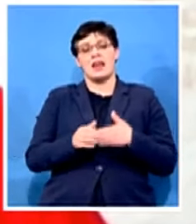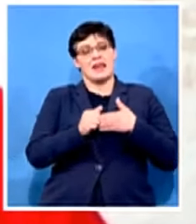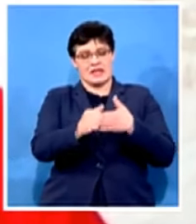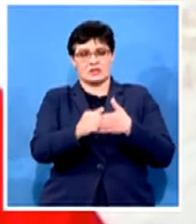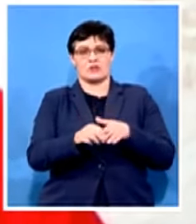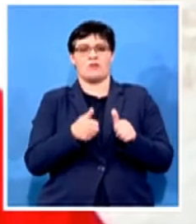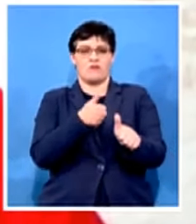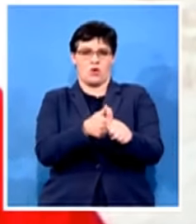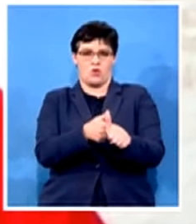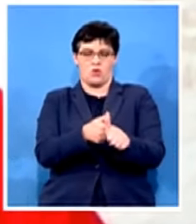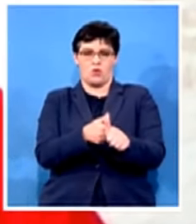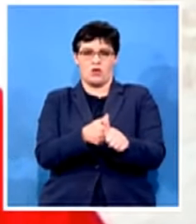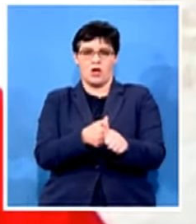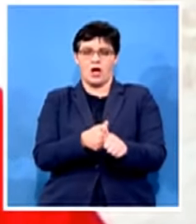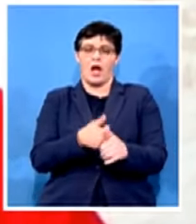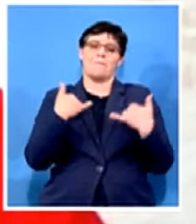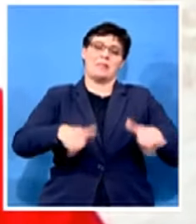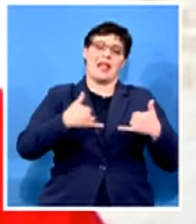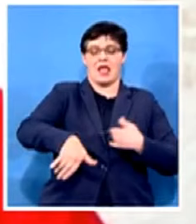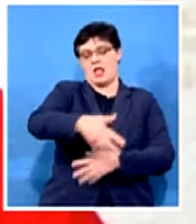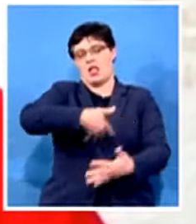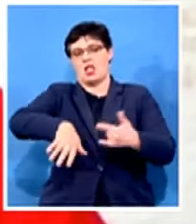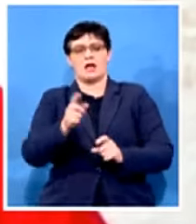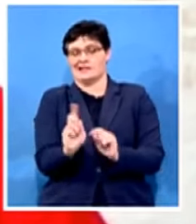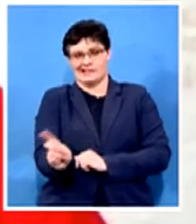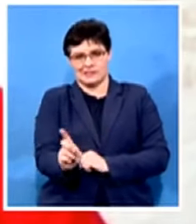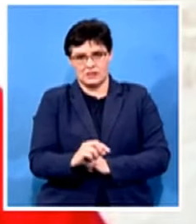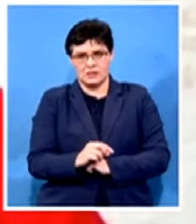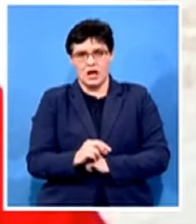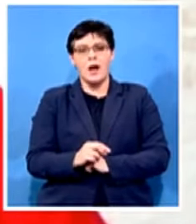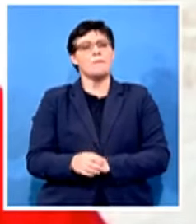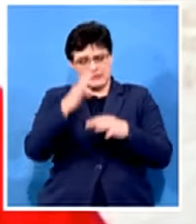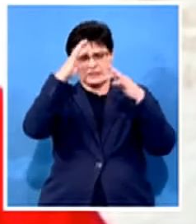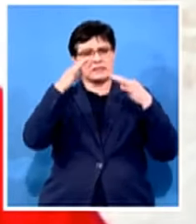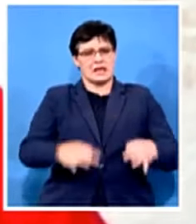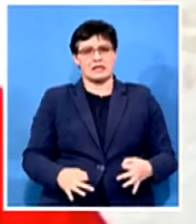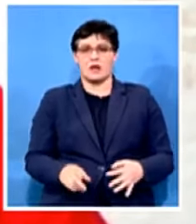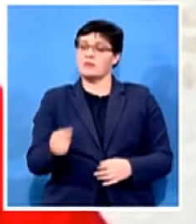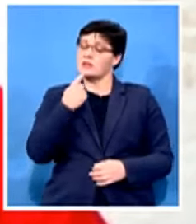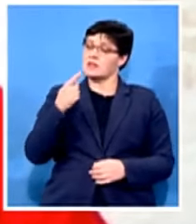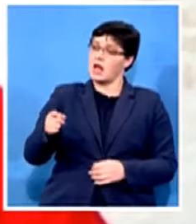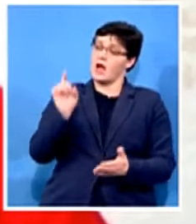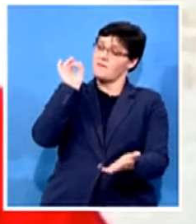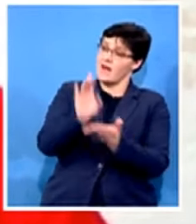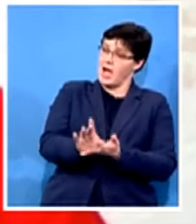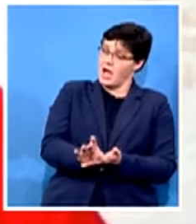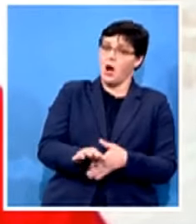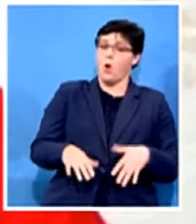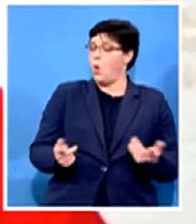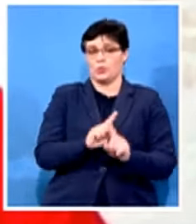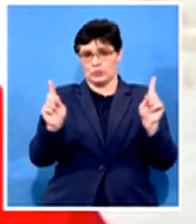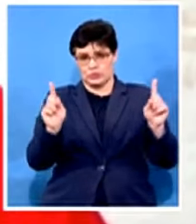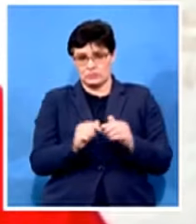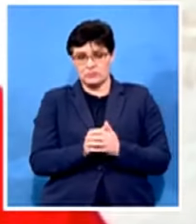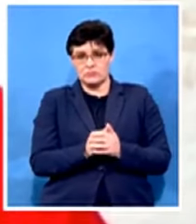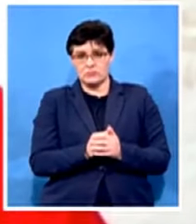issues he must make up his mind and tell us whether he's firing masuku or not while edit he should also consider